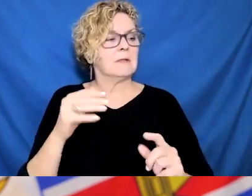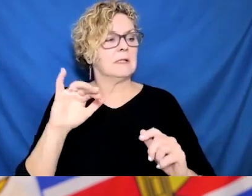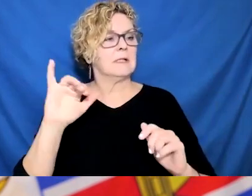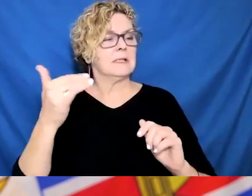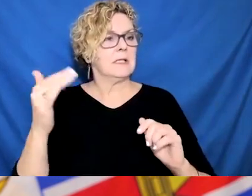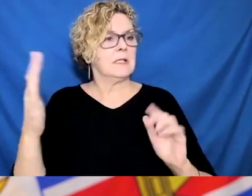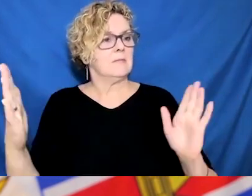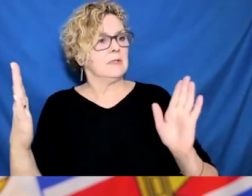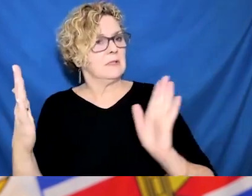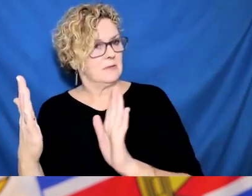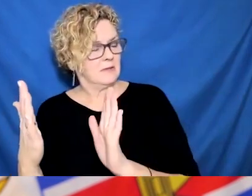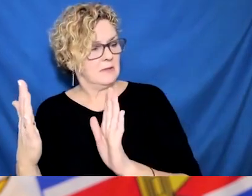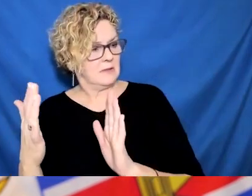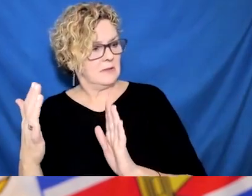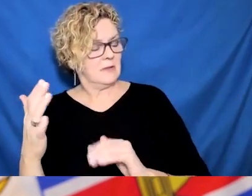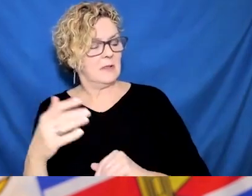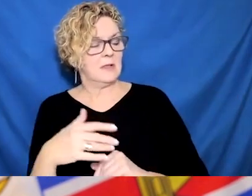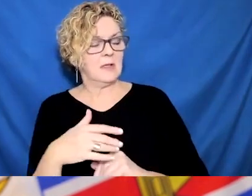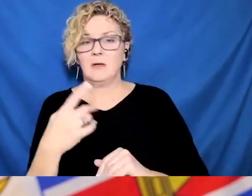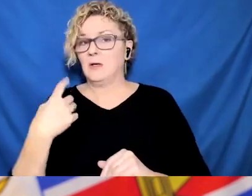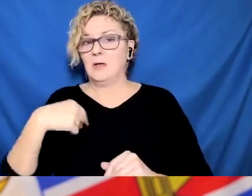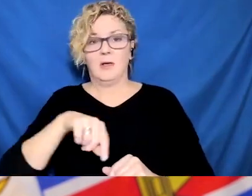have necessarily in other settings.